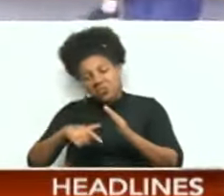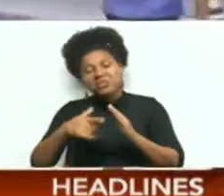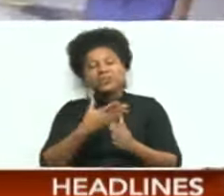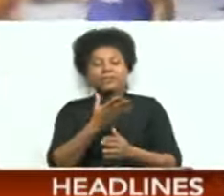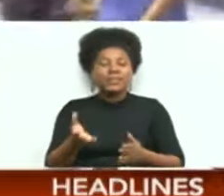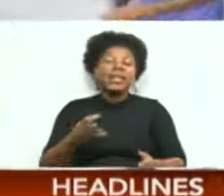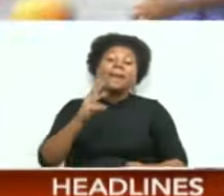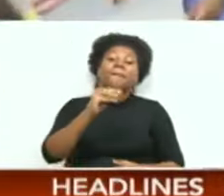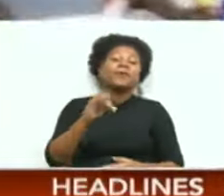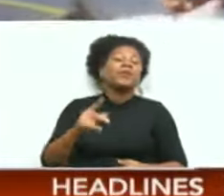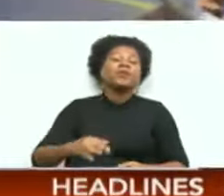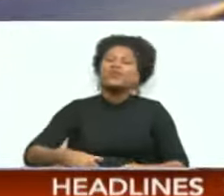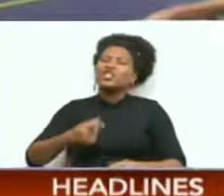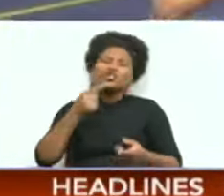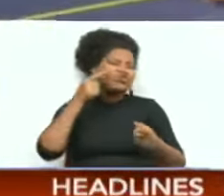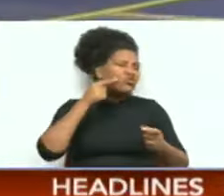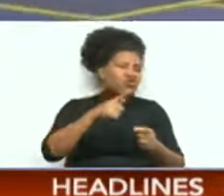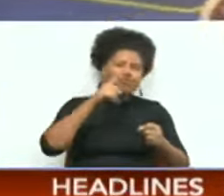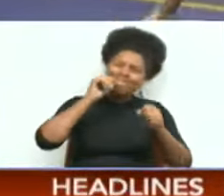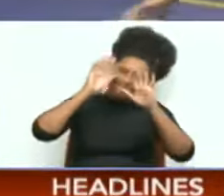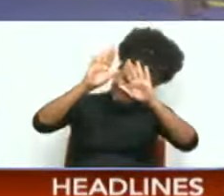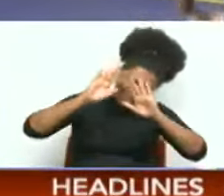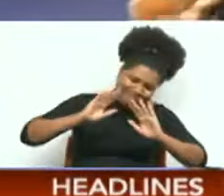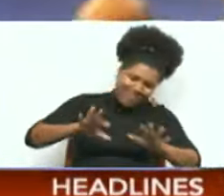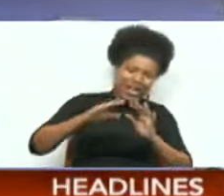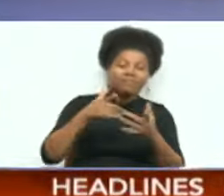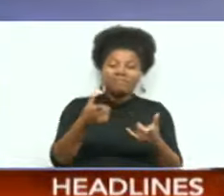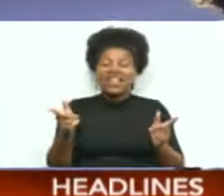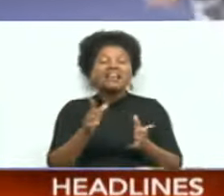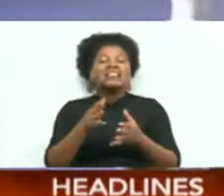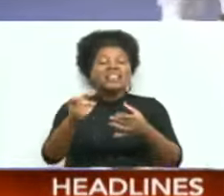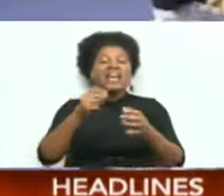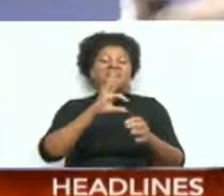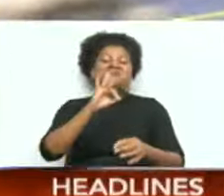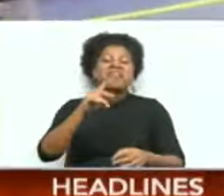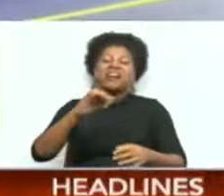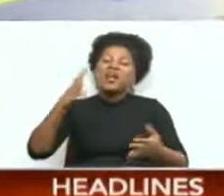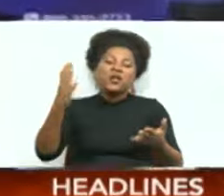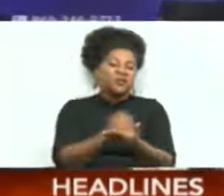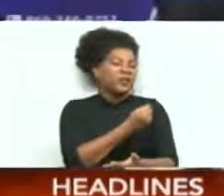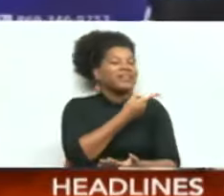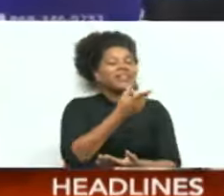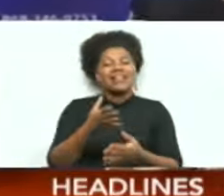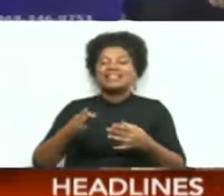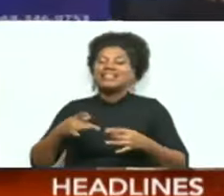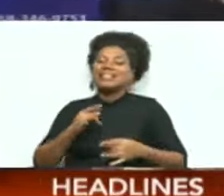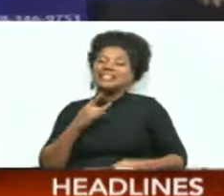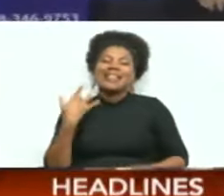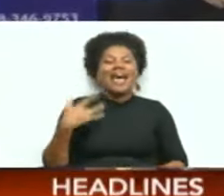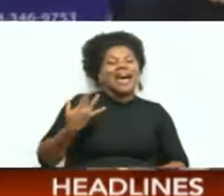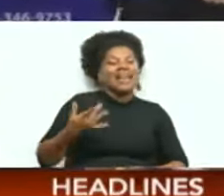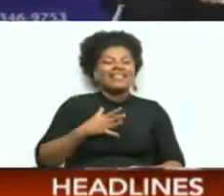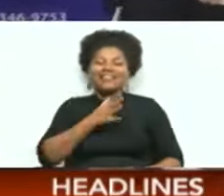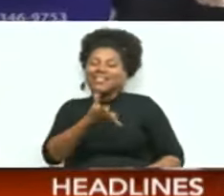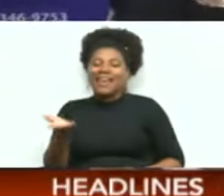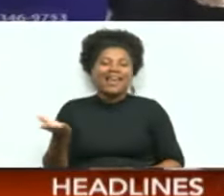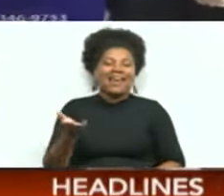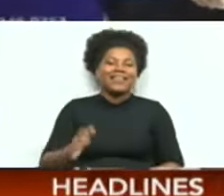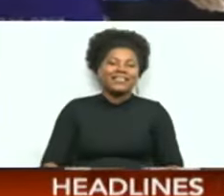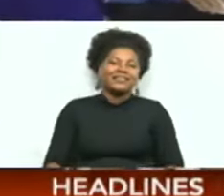good on the night, securing the 108-82 final, victory in fine style. And his seventh cheese,